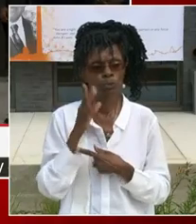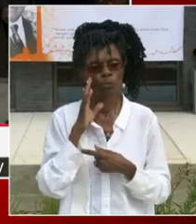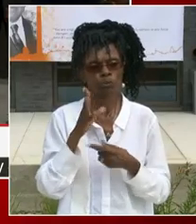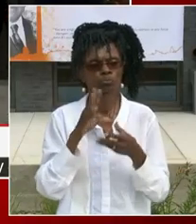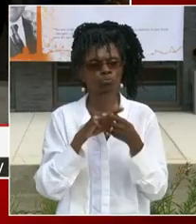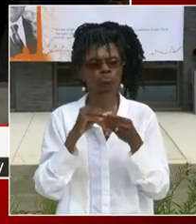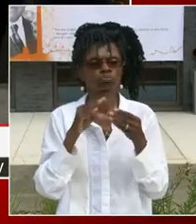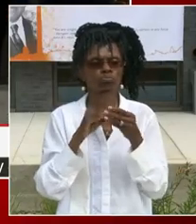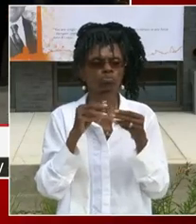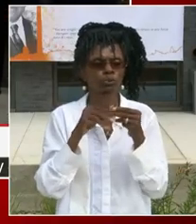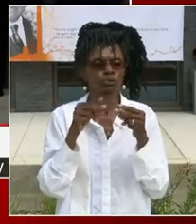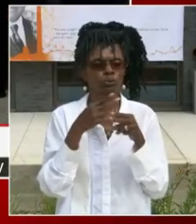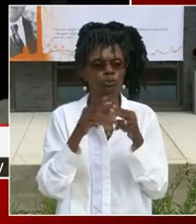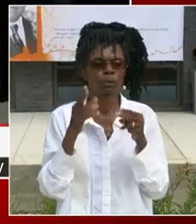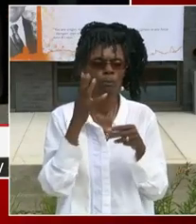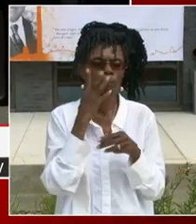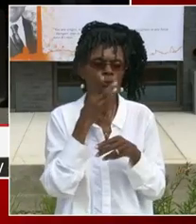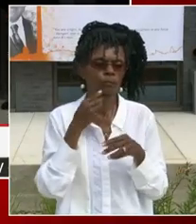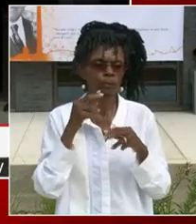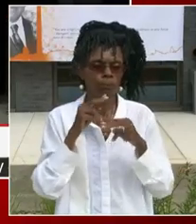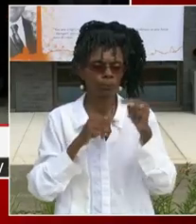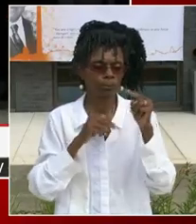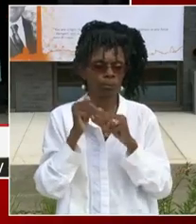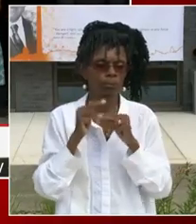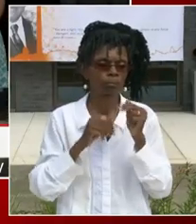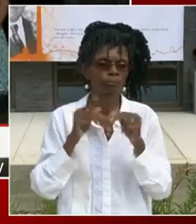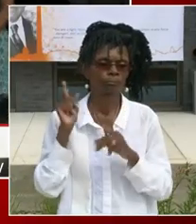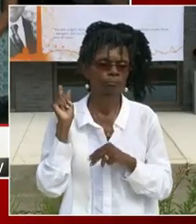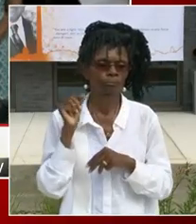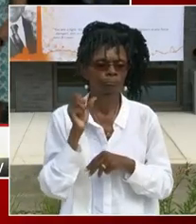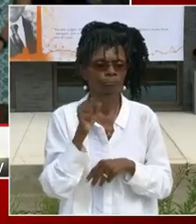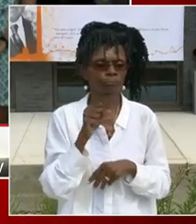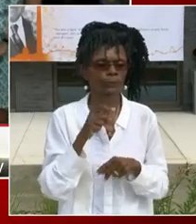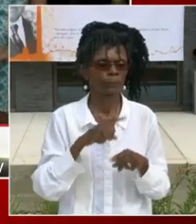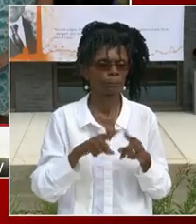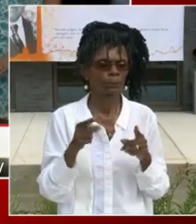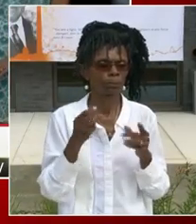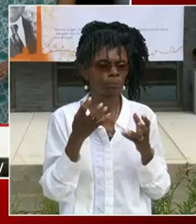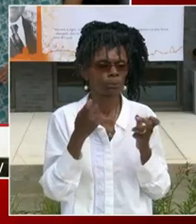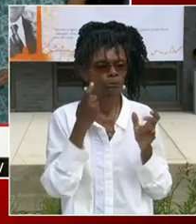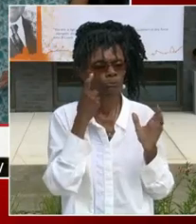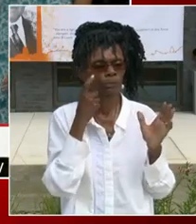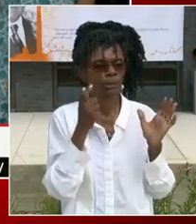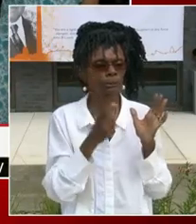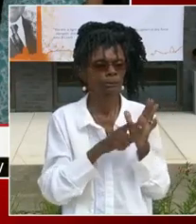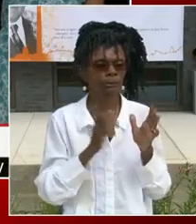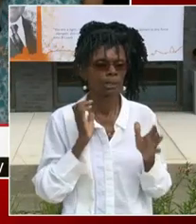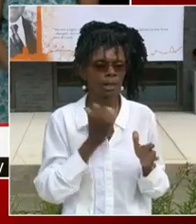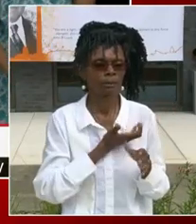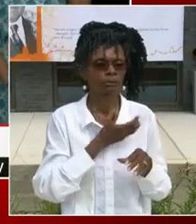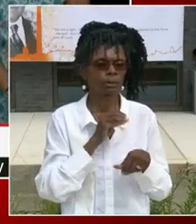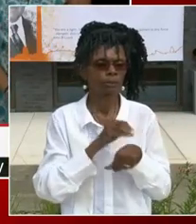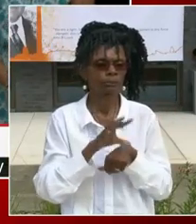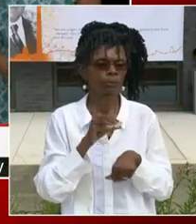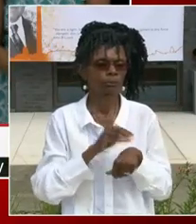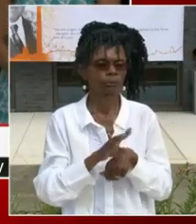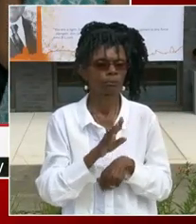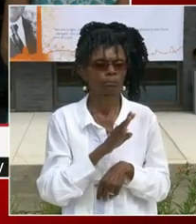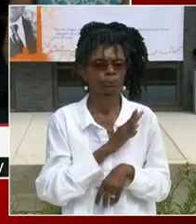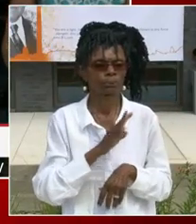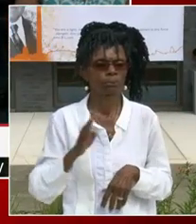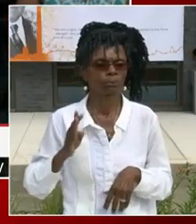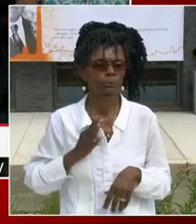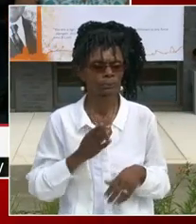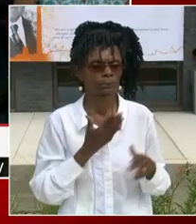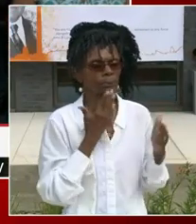neighborhood commissioners who are here. Where are our commissioners? Give them a big round of applause. I see Maria